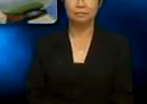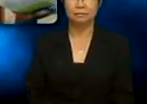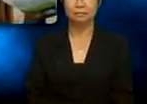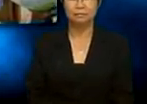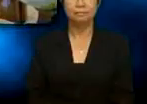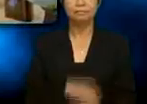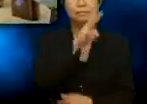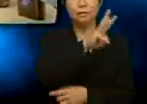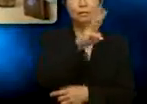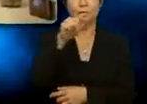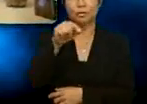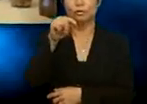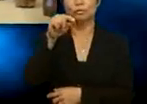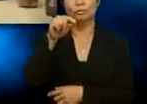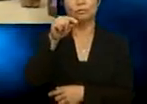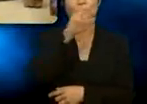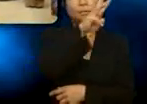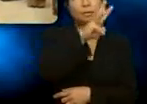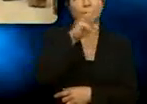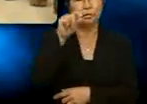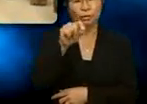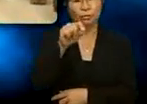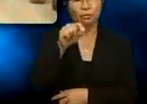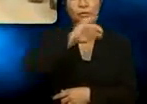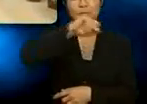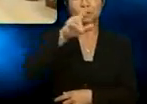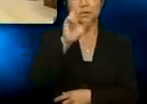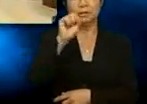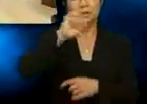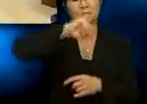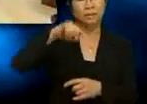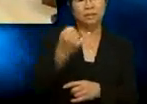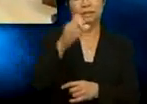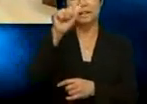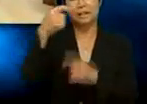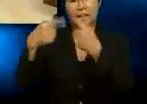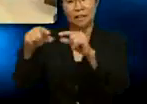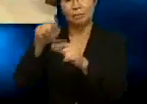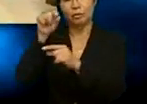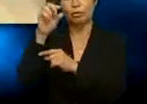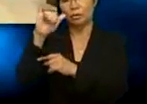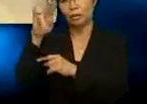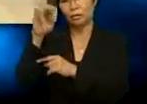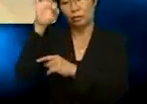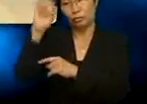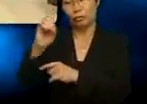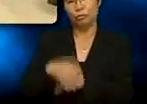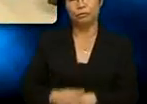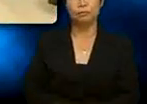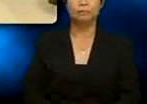.justagame.info